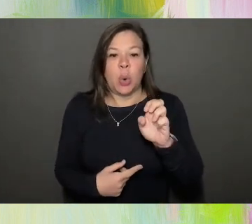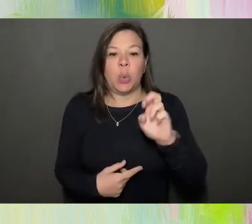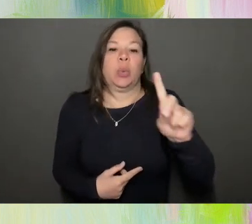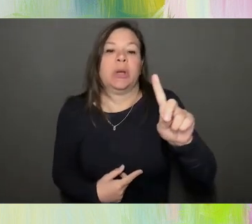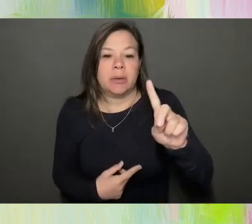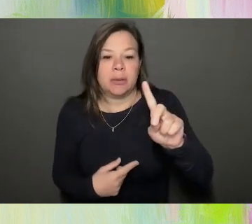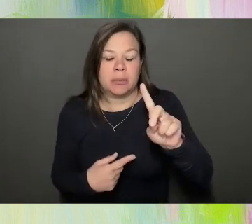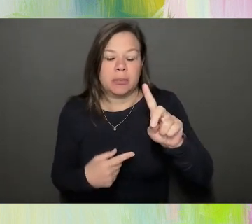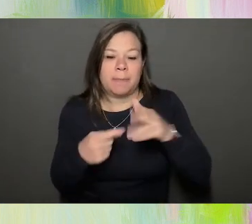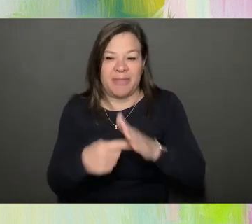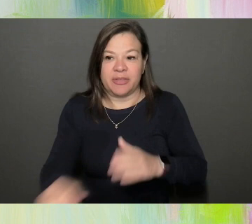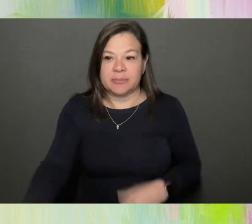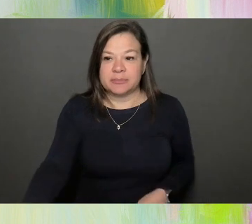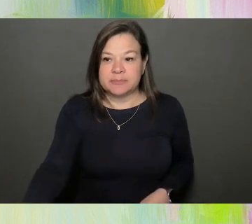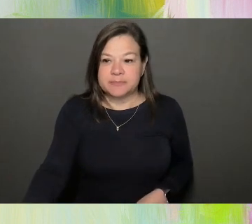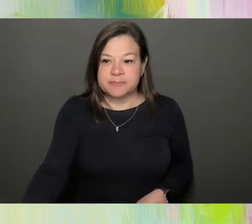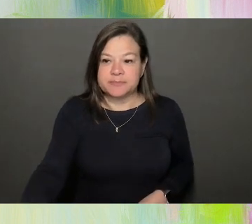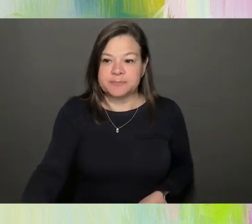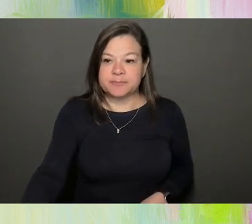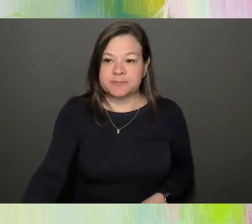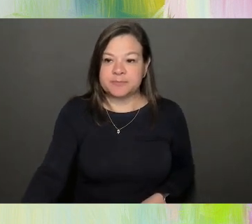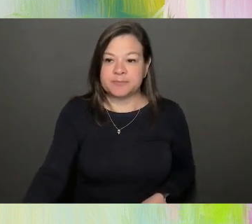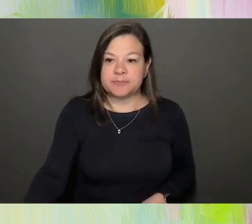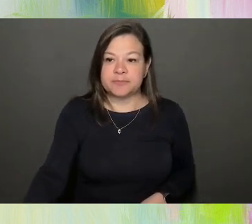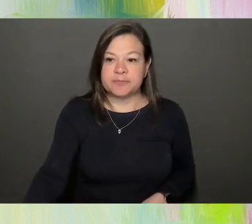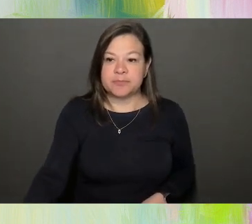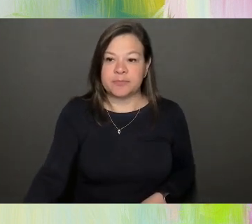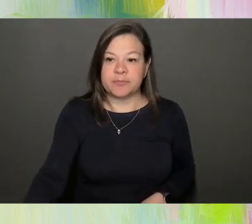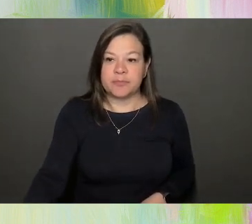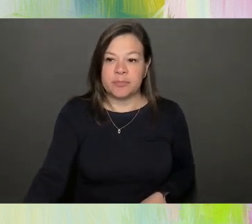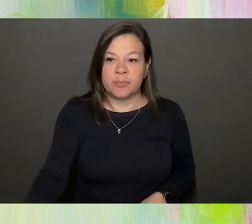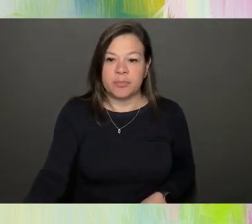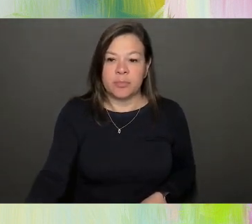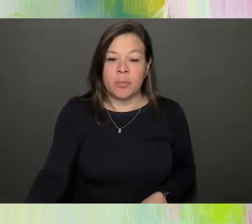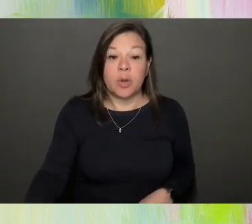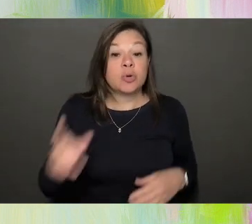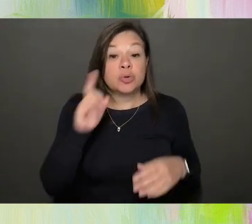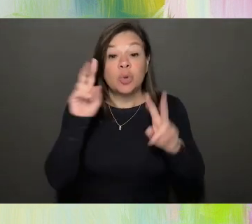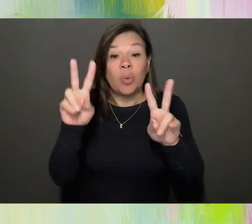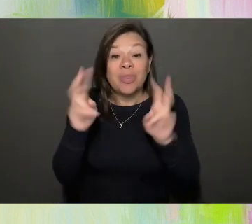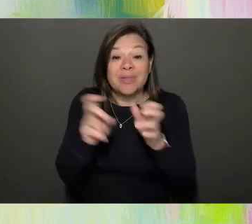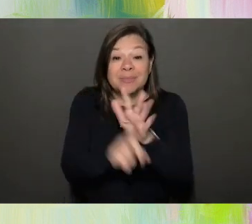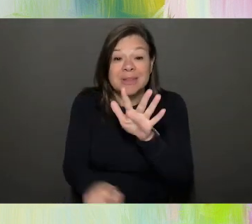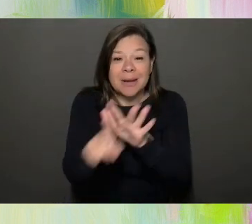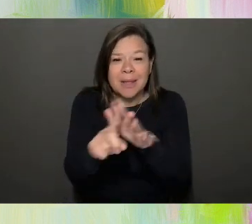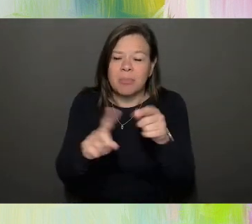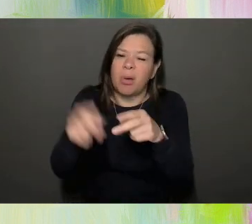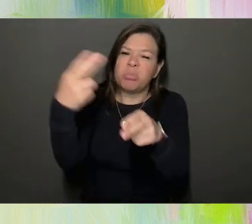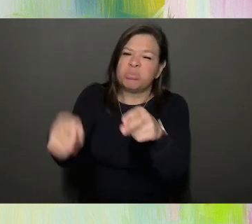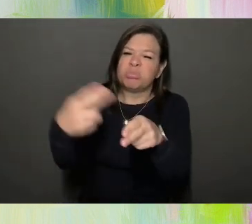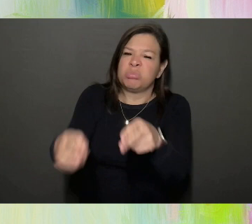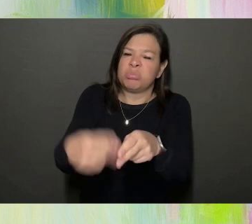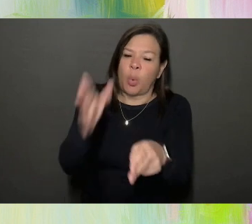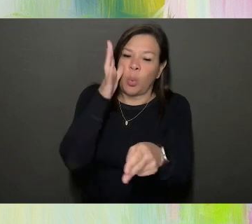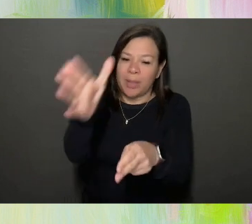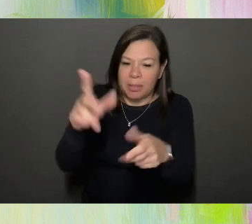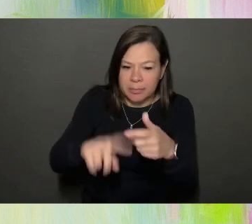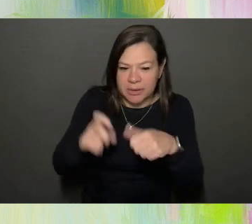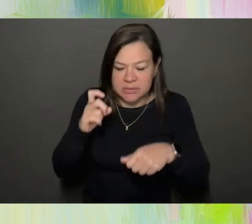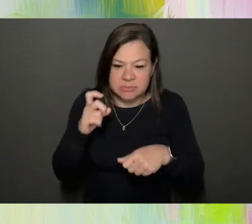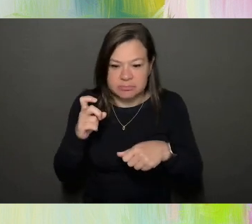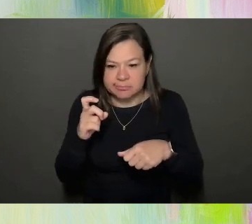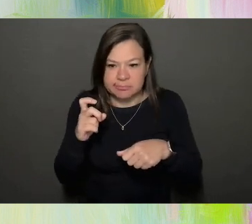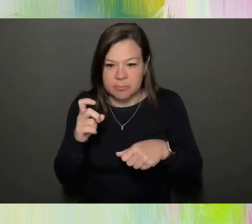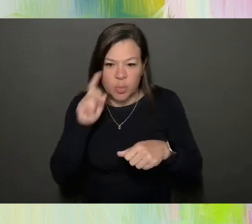So I'm going to tell you what the themes, the themes that came out. I will be brief with the themes because I'm going to